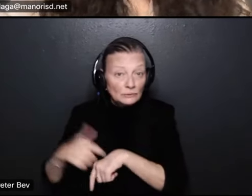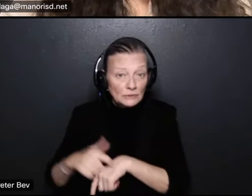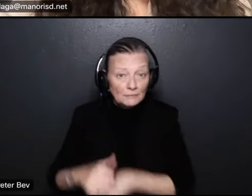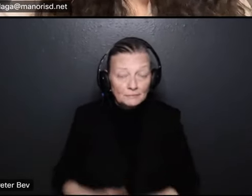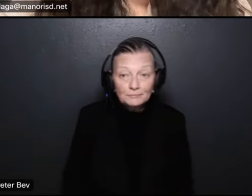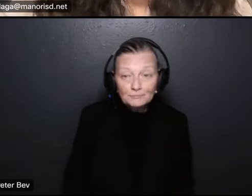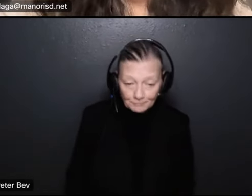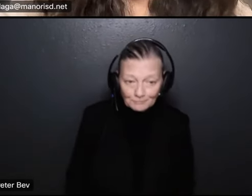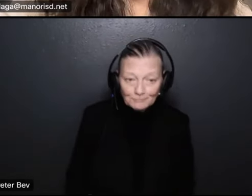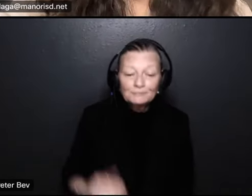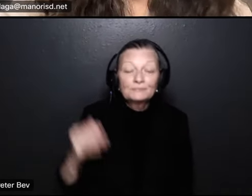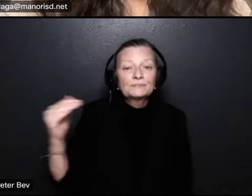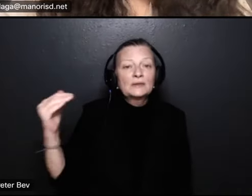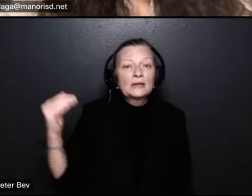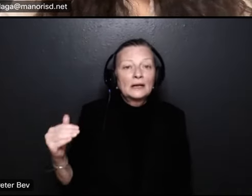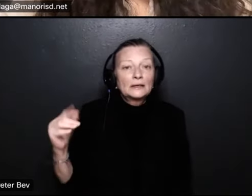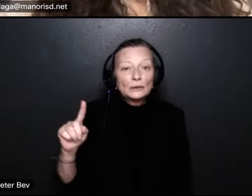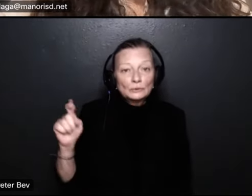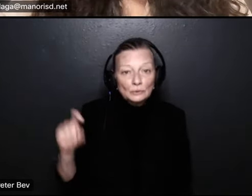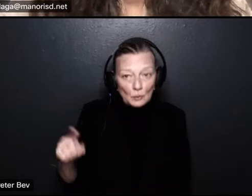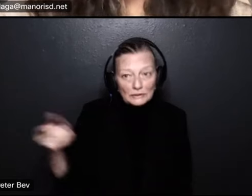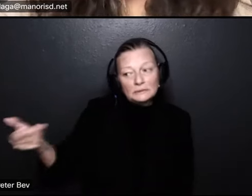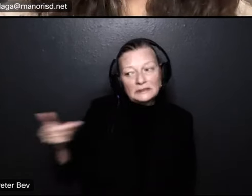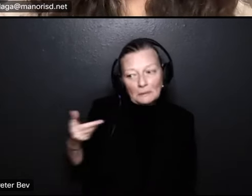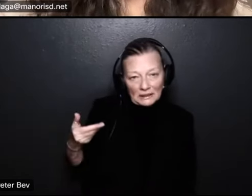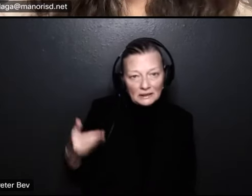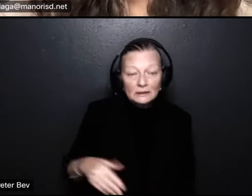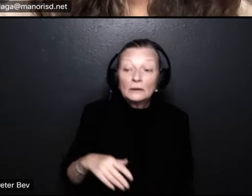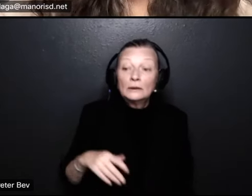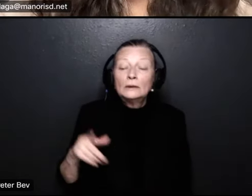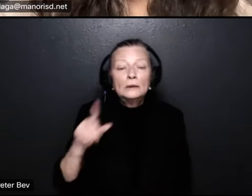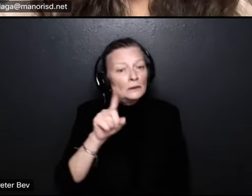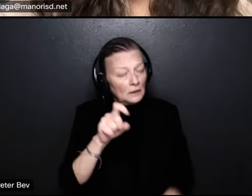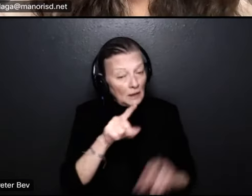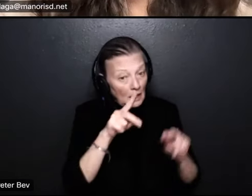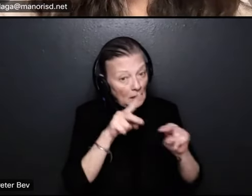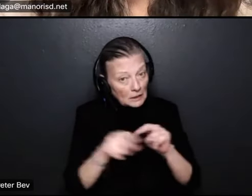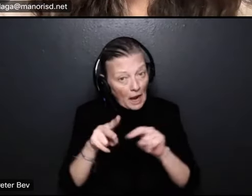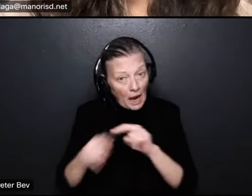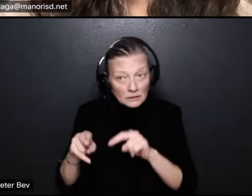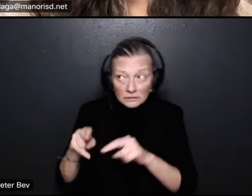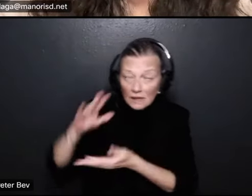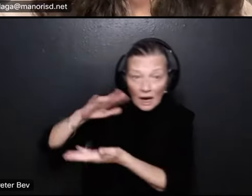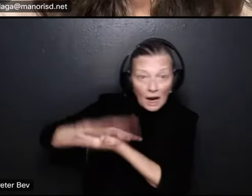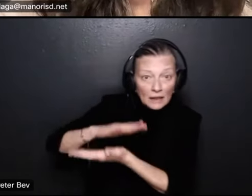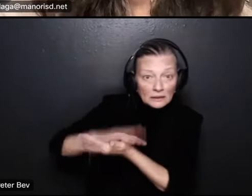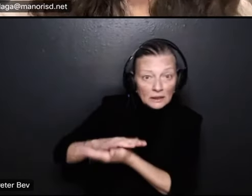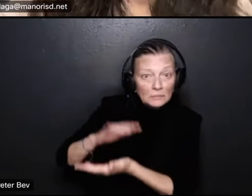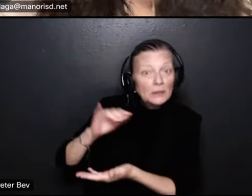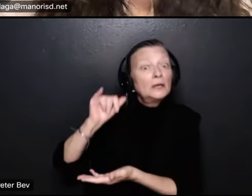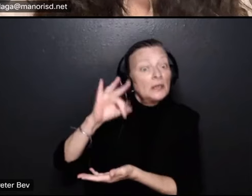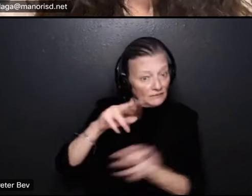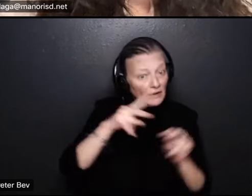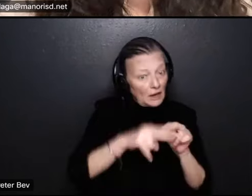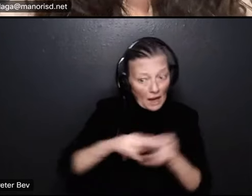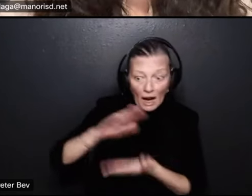our next question um was submitted prior to the event and are cuts being made to academics if so are we cutting from athletics programming and